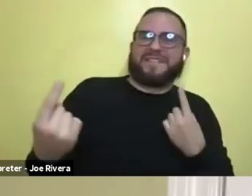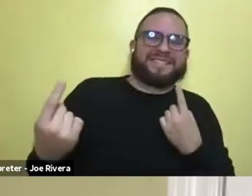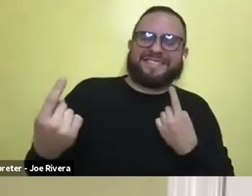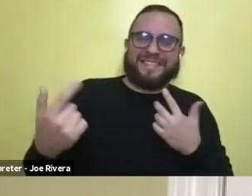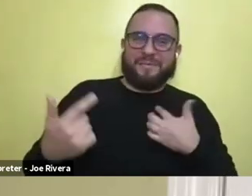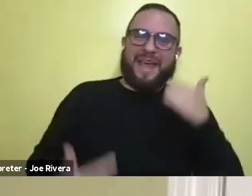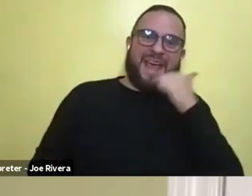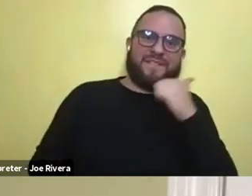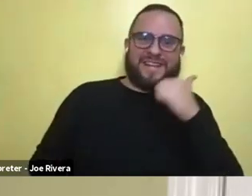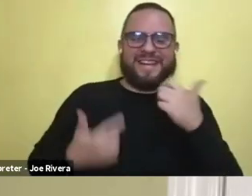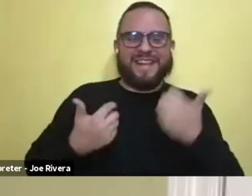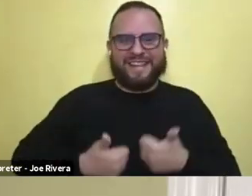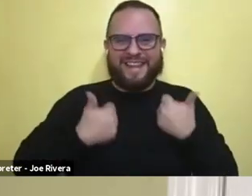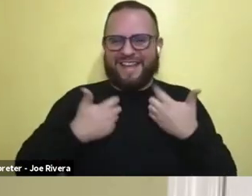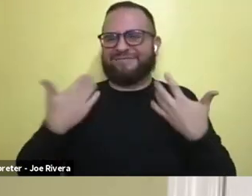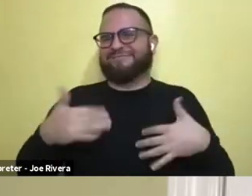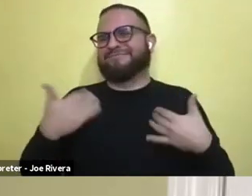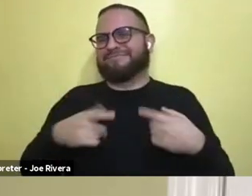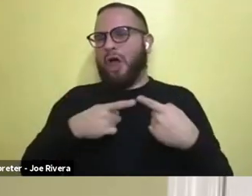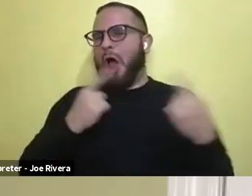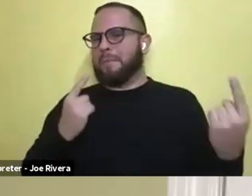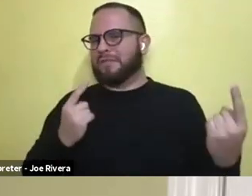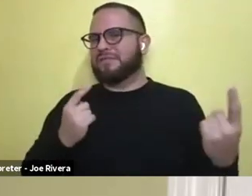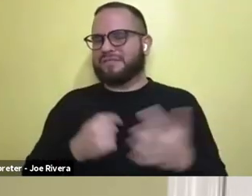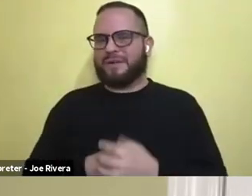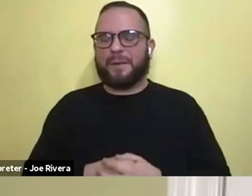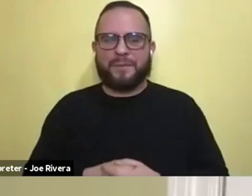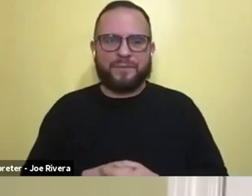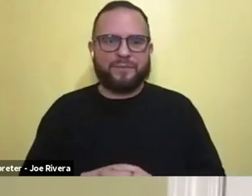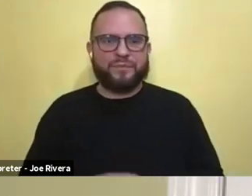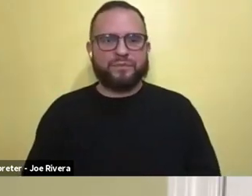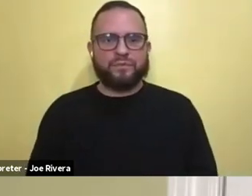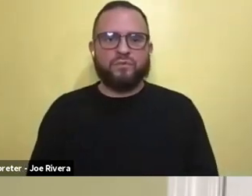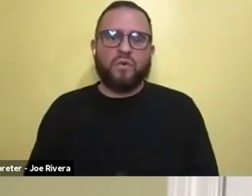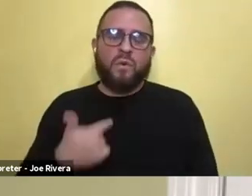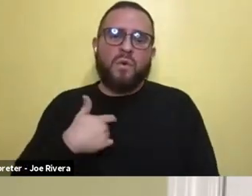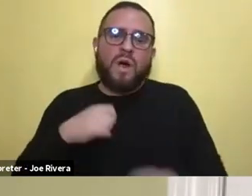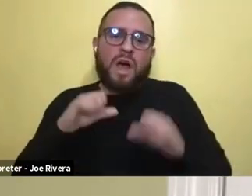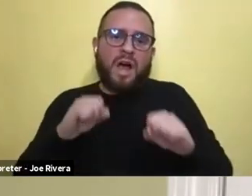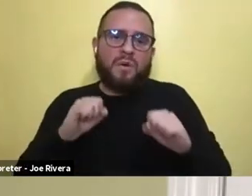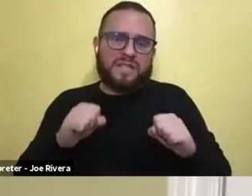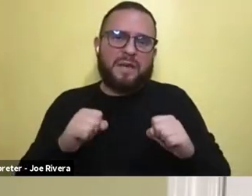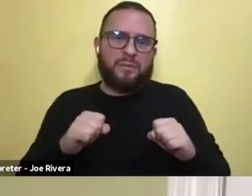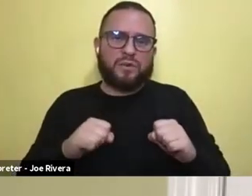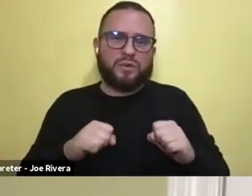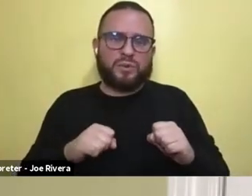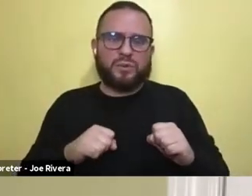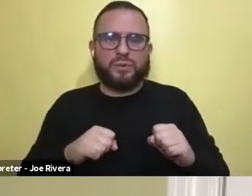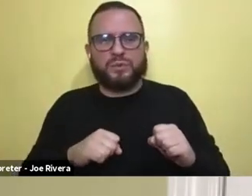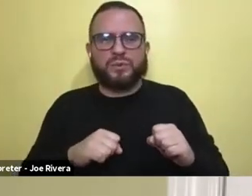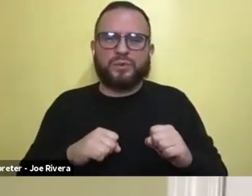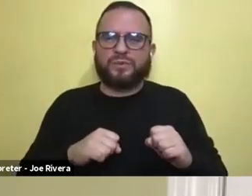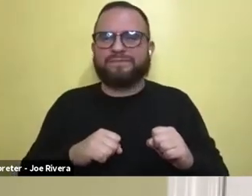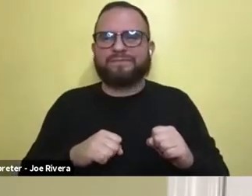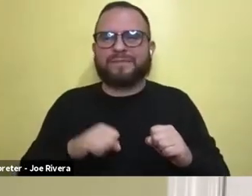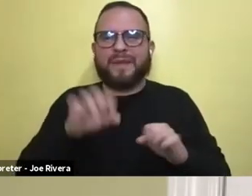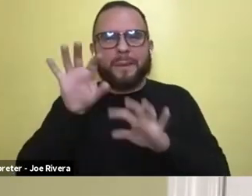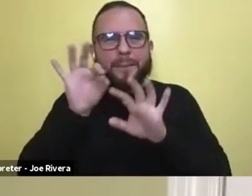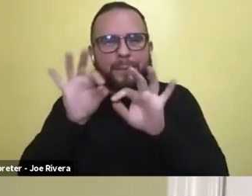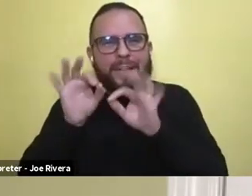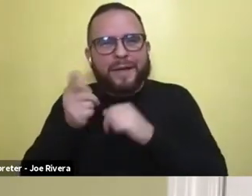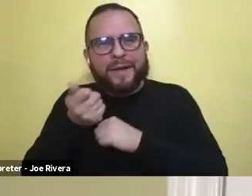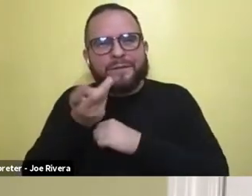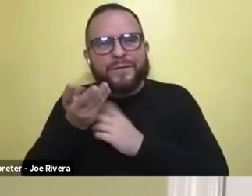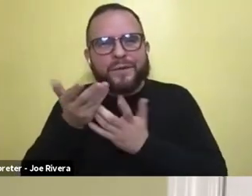life. So, um, I mean, I was able to pull, you know, certain aspects, very similar to what Edison said, uh, certain